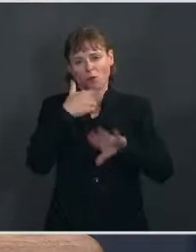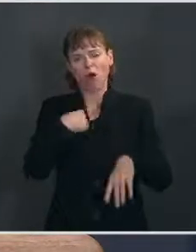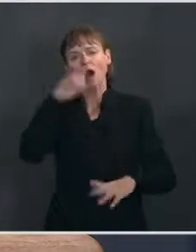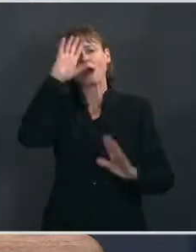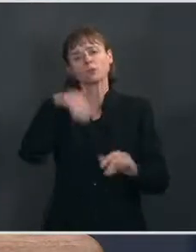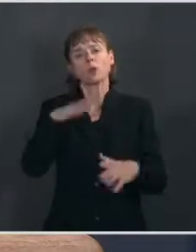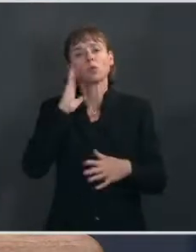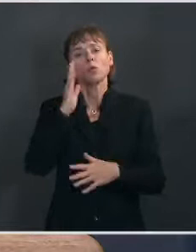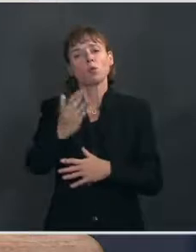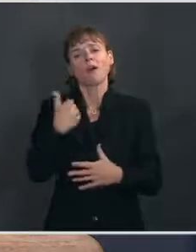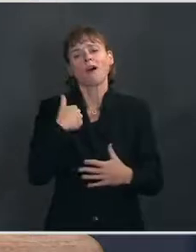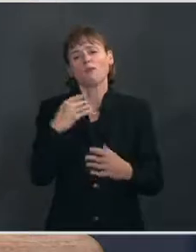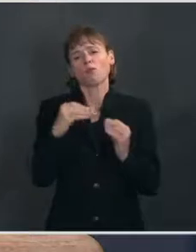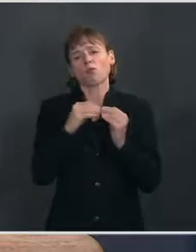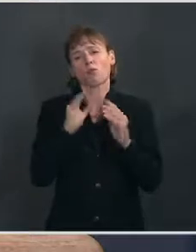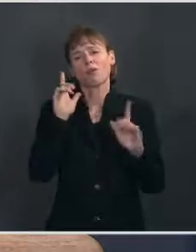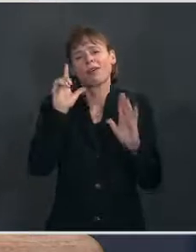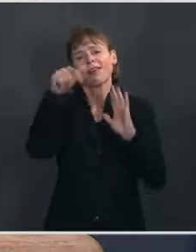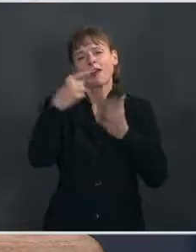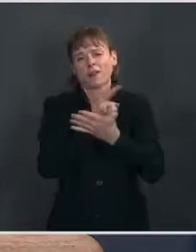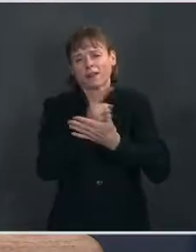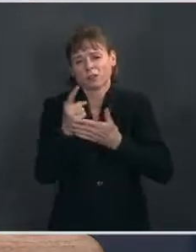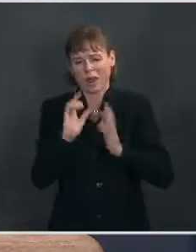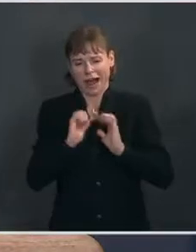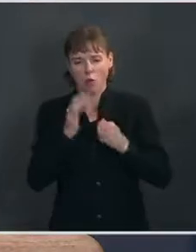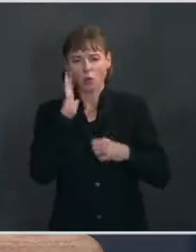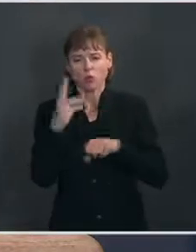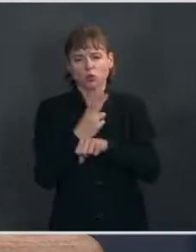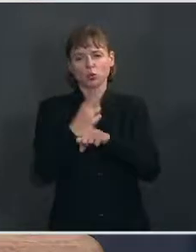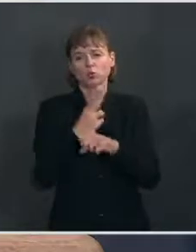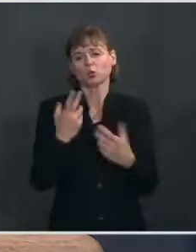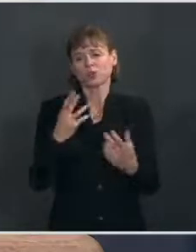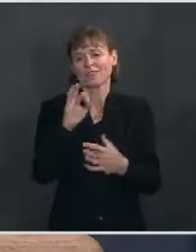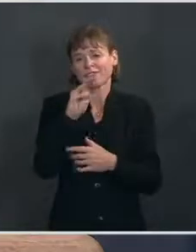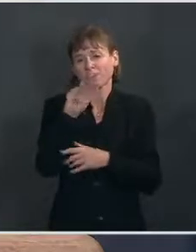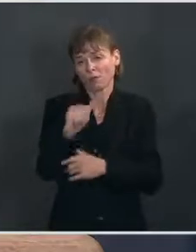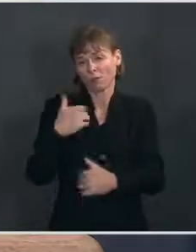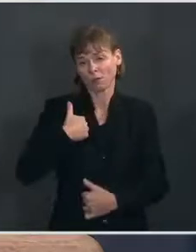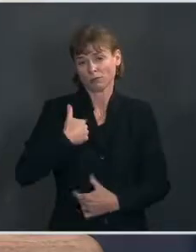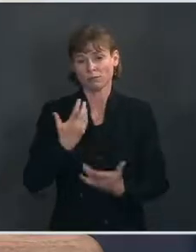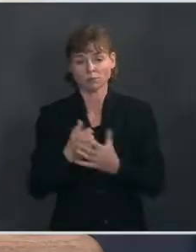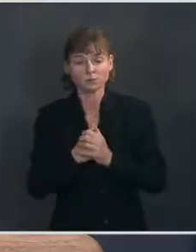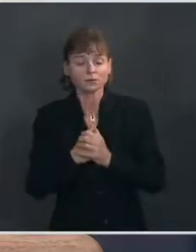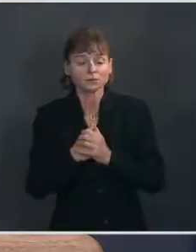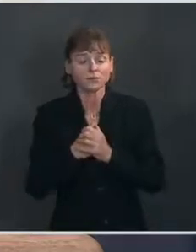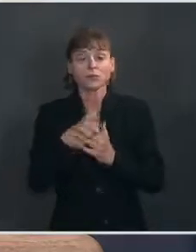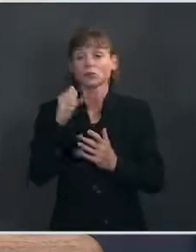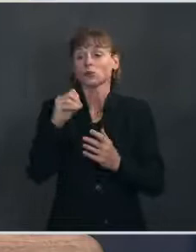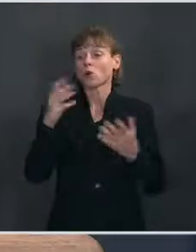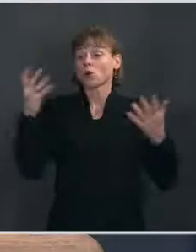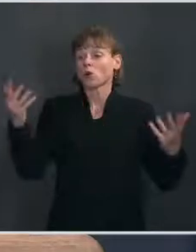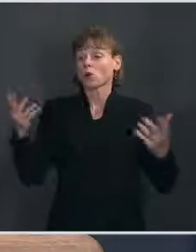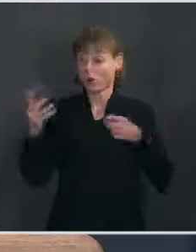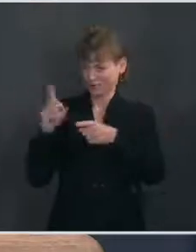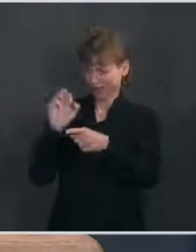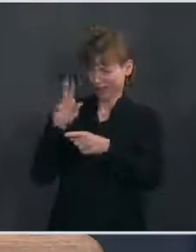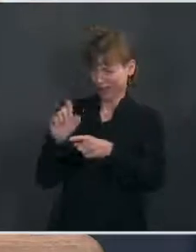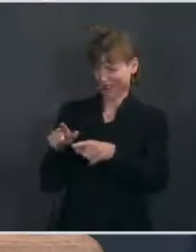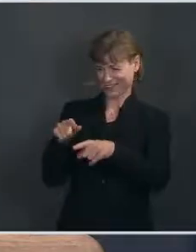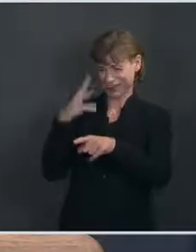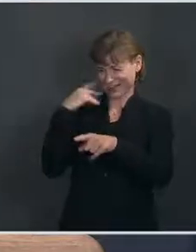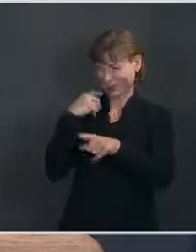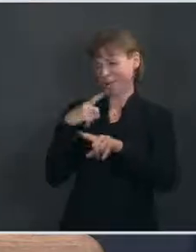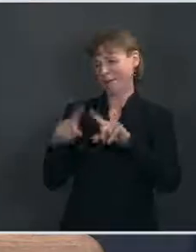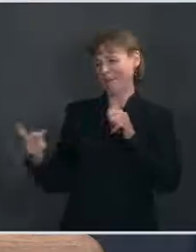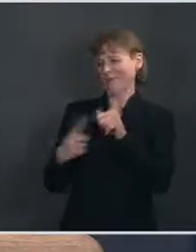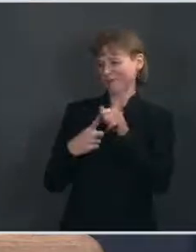continue this week on how they will be utilized. With that, let's go Darlene. Welcome to the briefing room. I know you've been here many times before, but it's